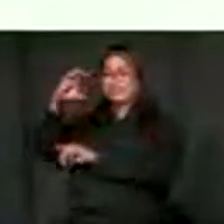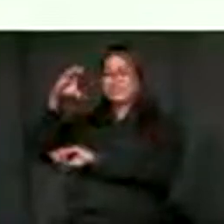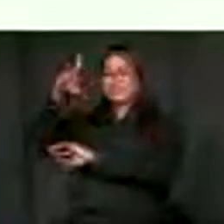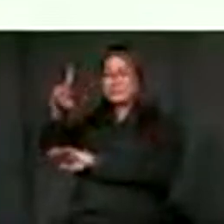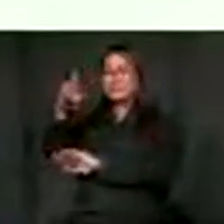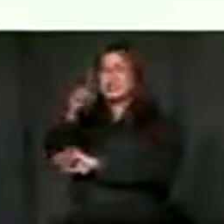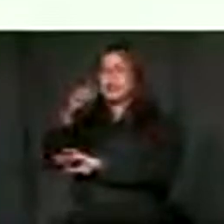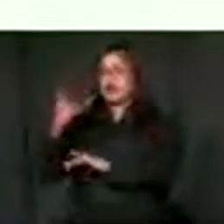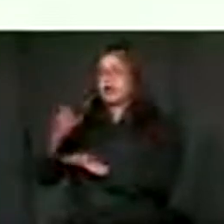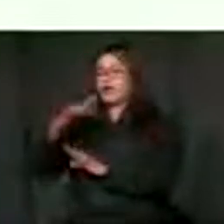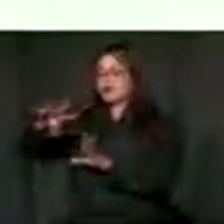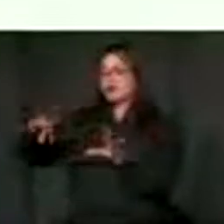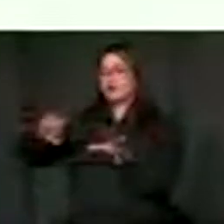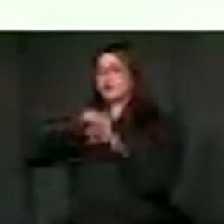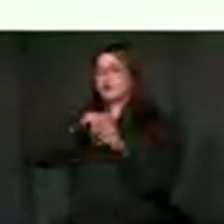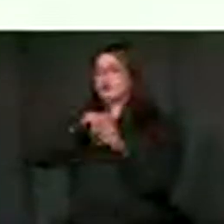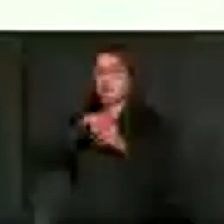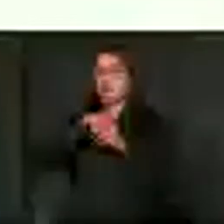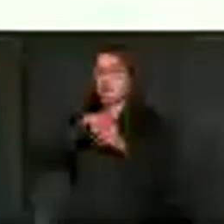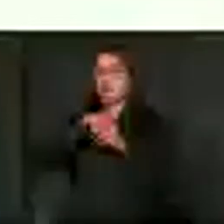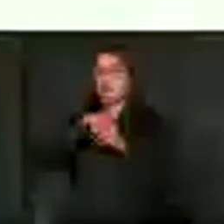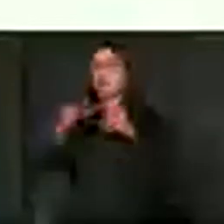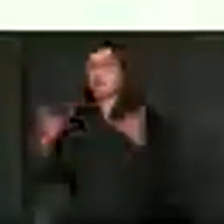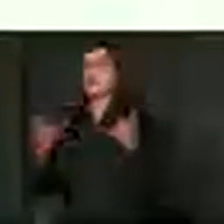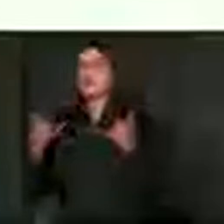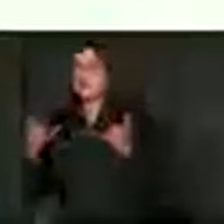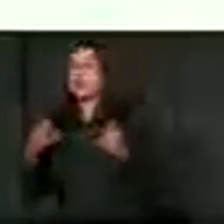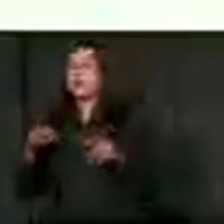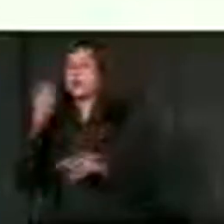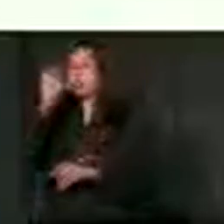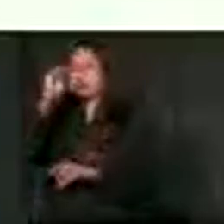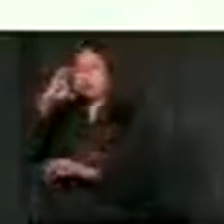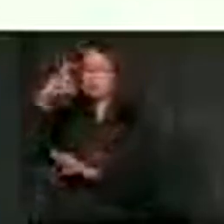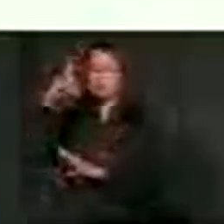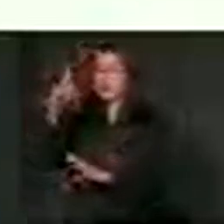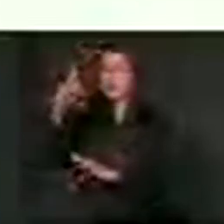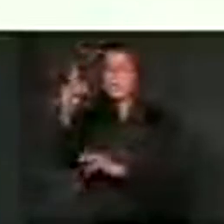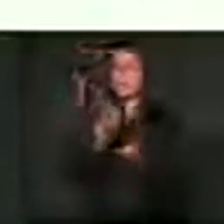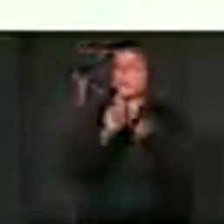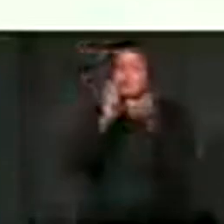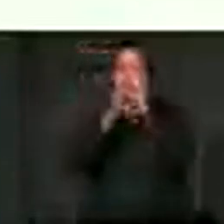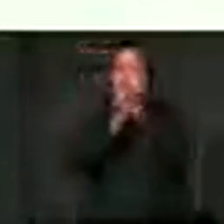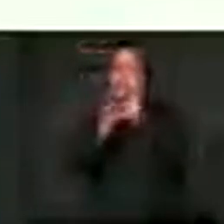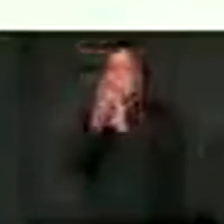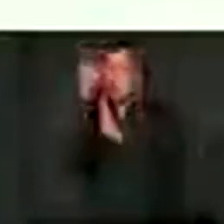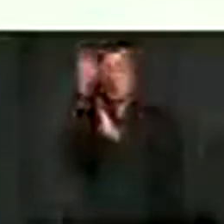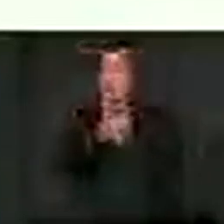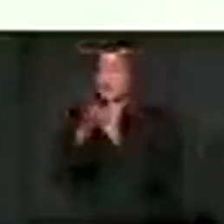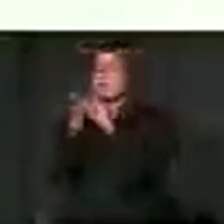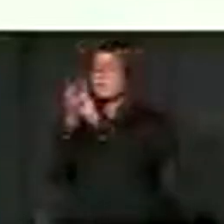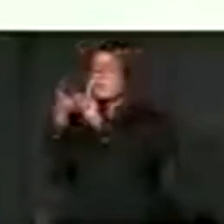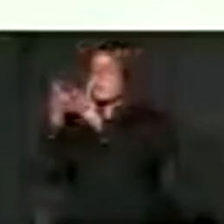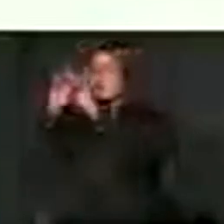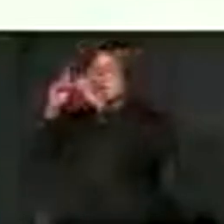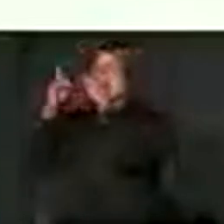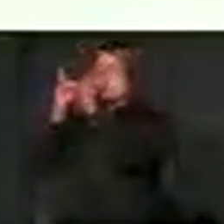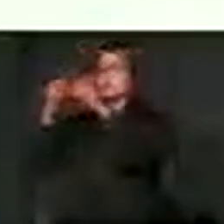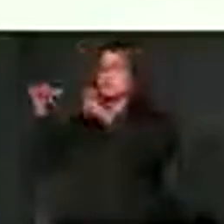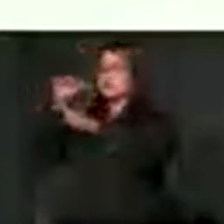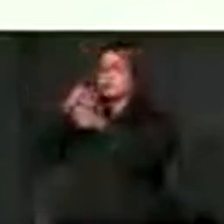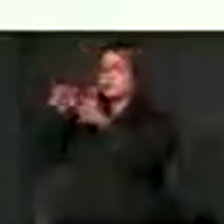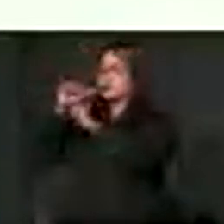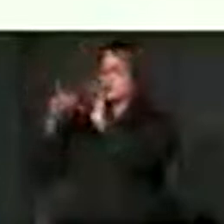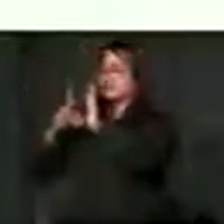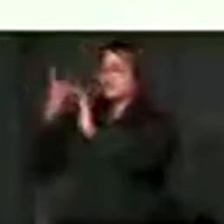has indeed long-term benefits. The relocation of ECD program from the Department of Social Development to basic